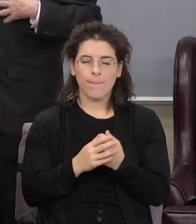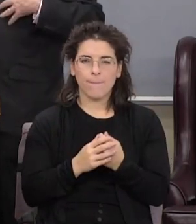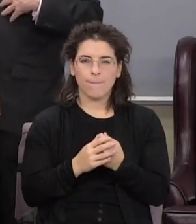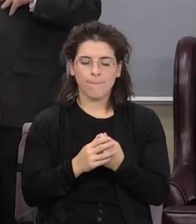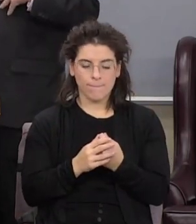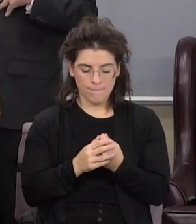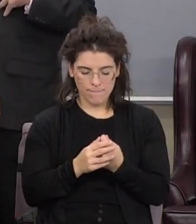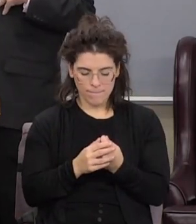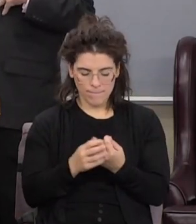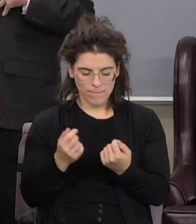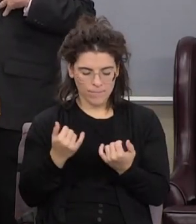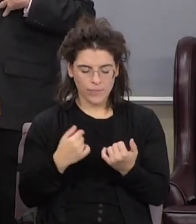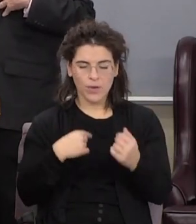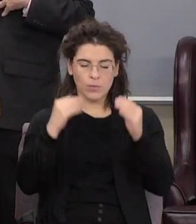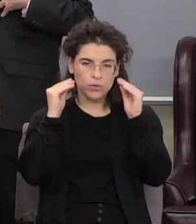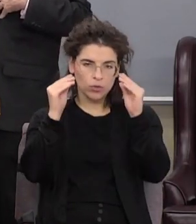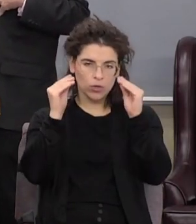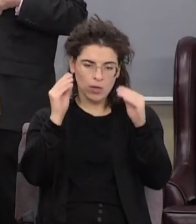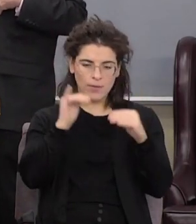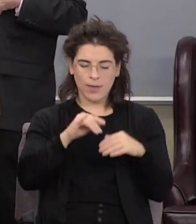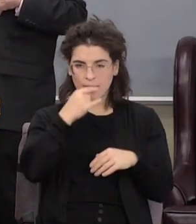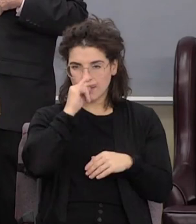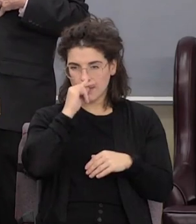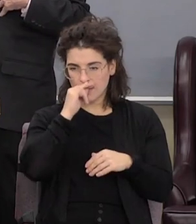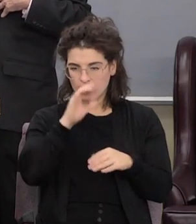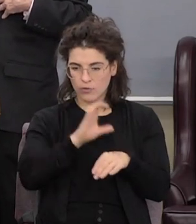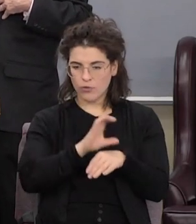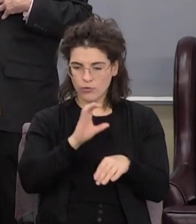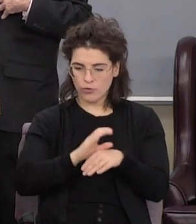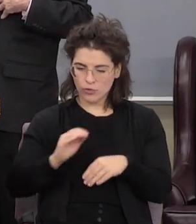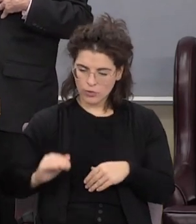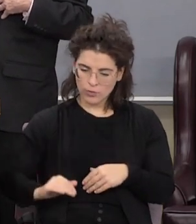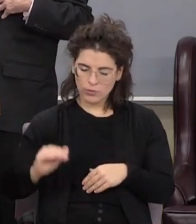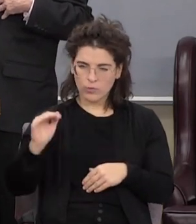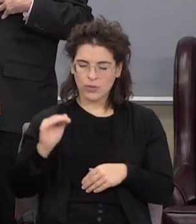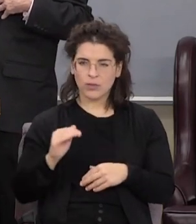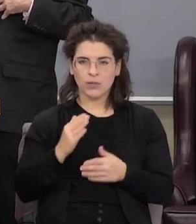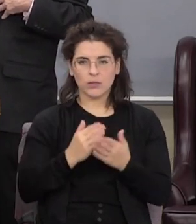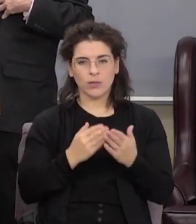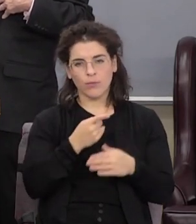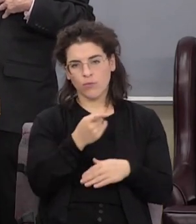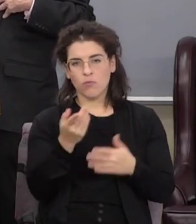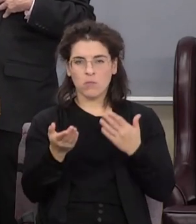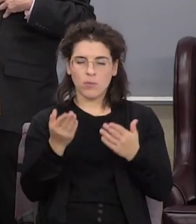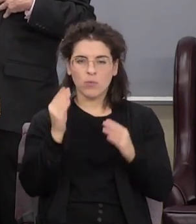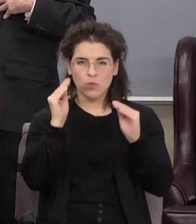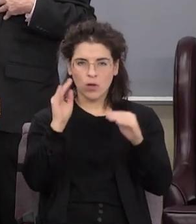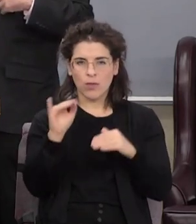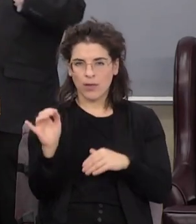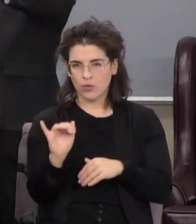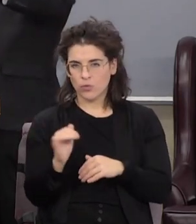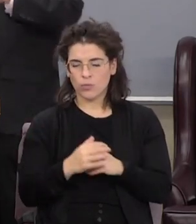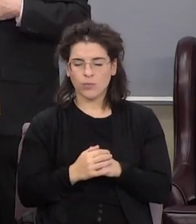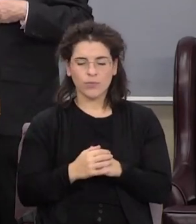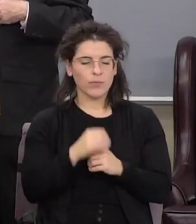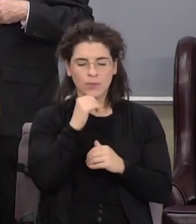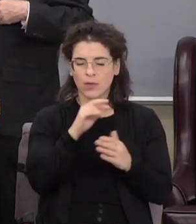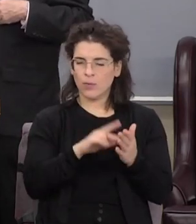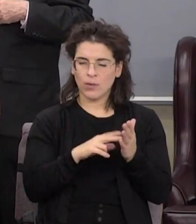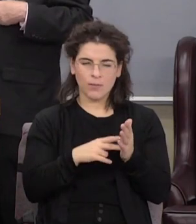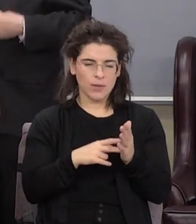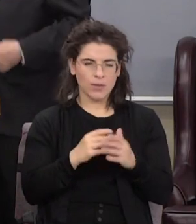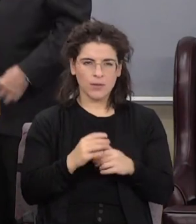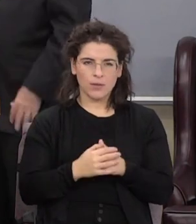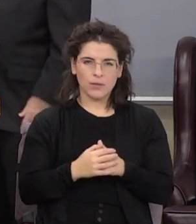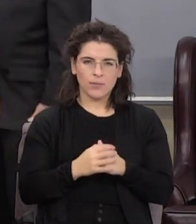now I was taught that as a kid in the church I was raised in the denomination I was raised and some of you were too that's not what the context is